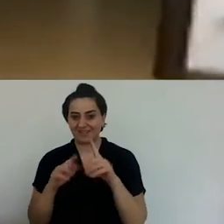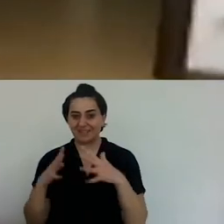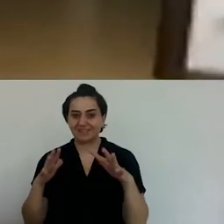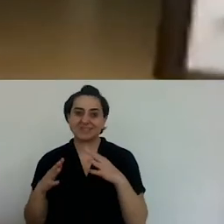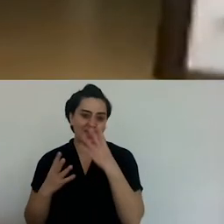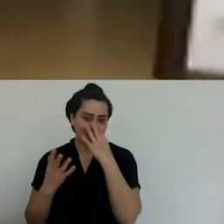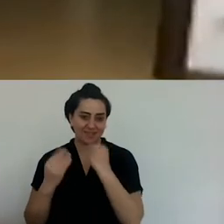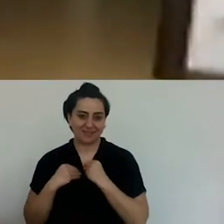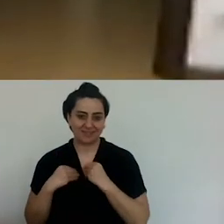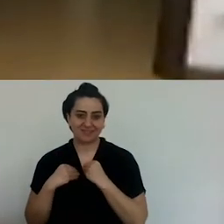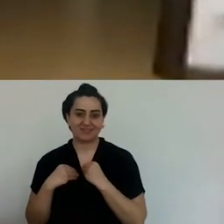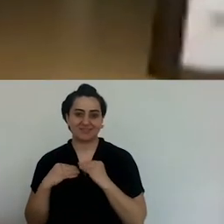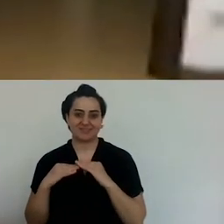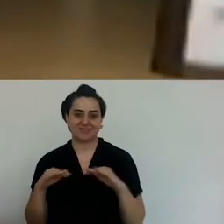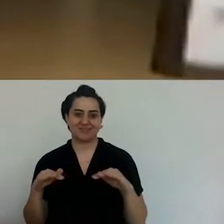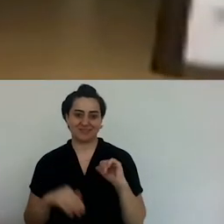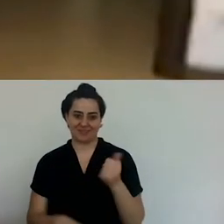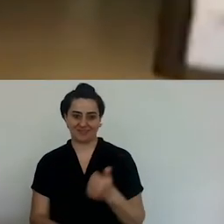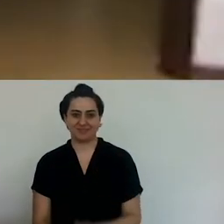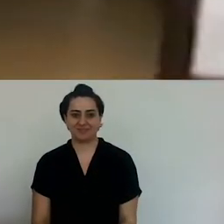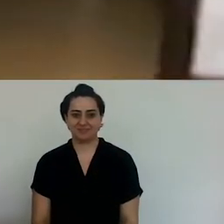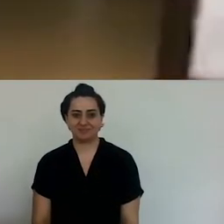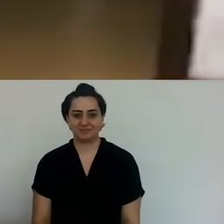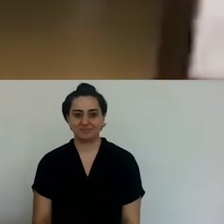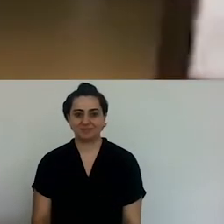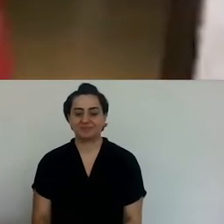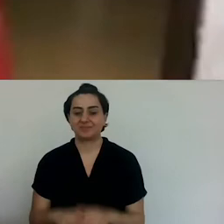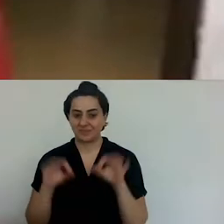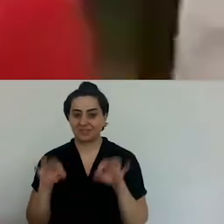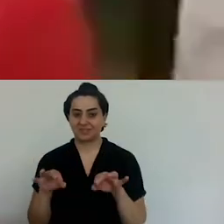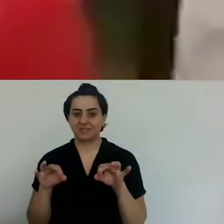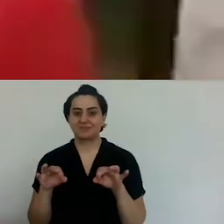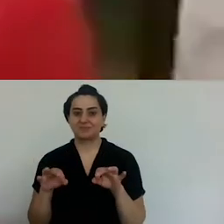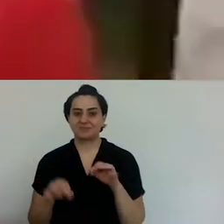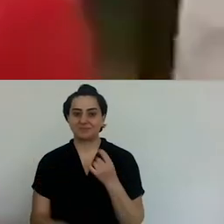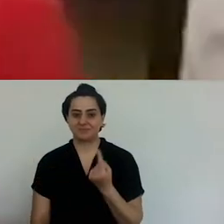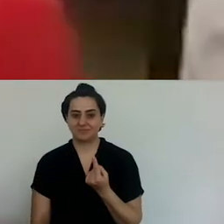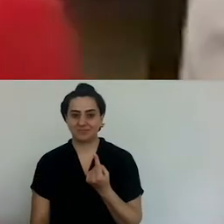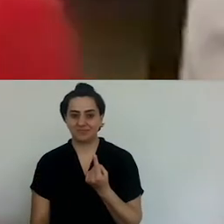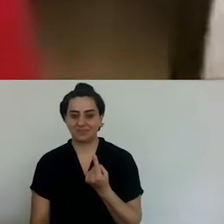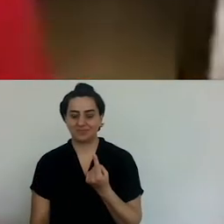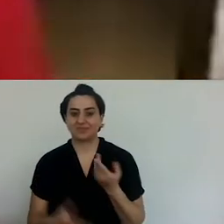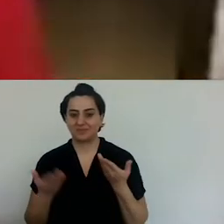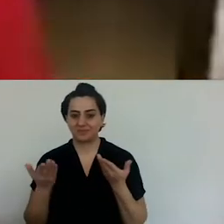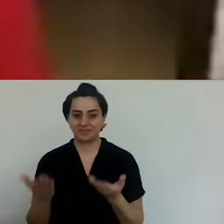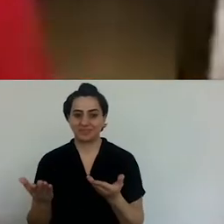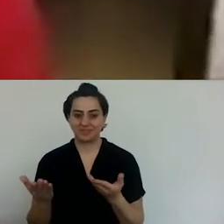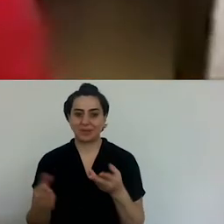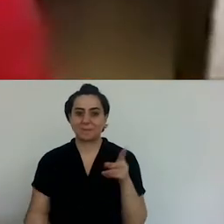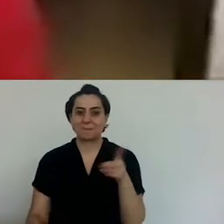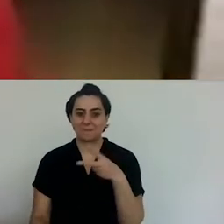is created to be a Meze with Bonito.